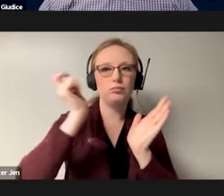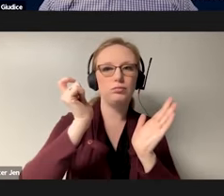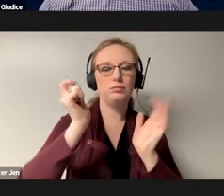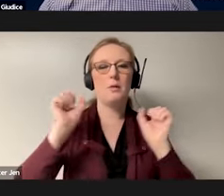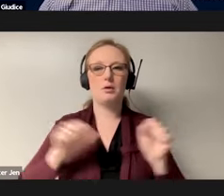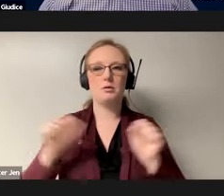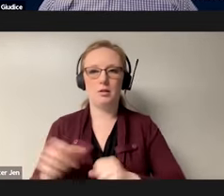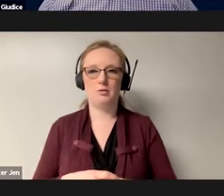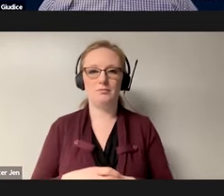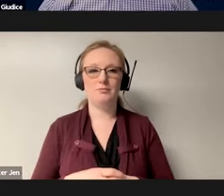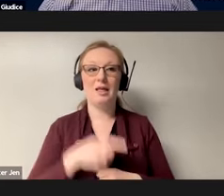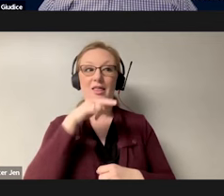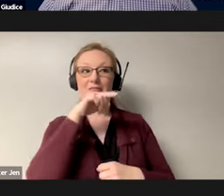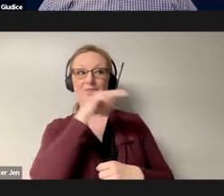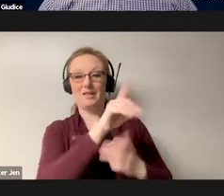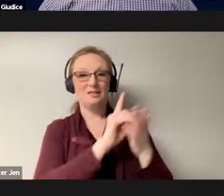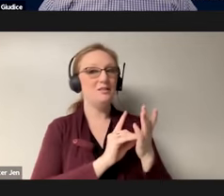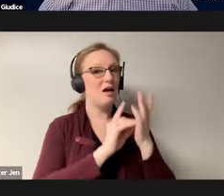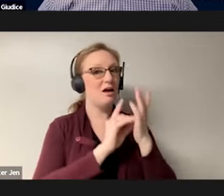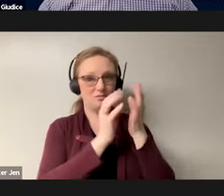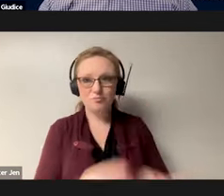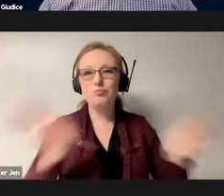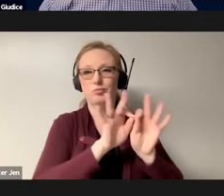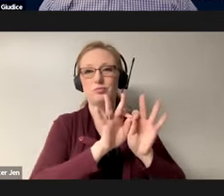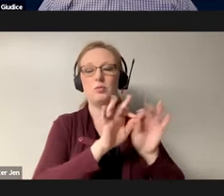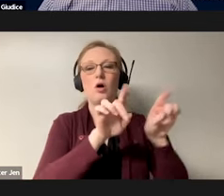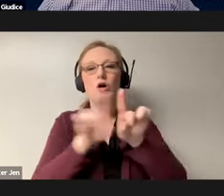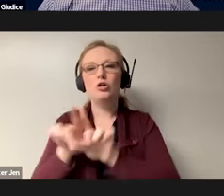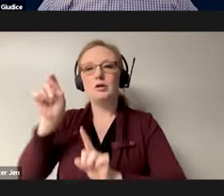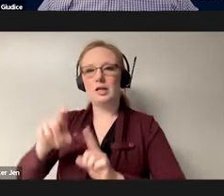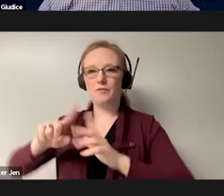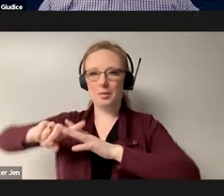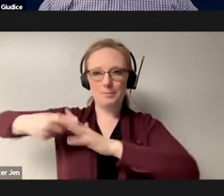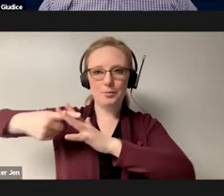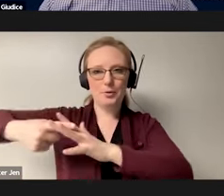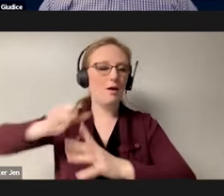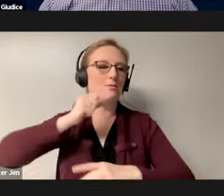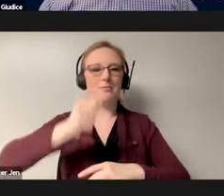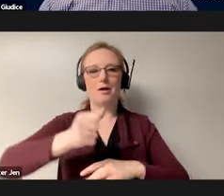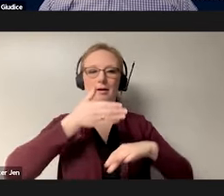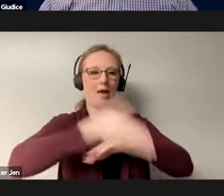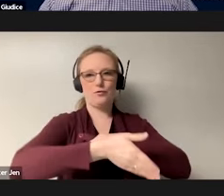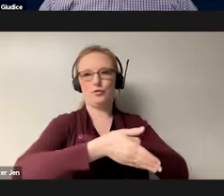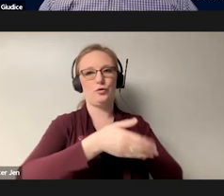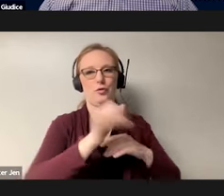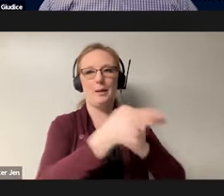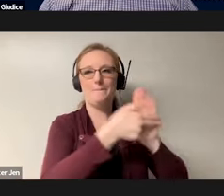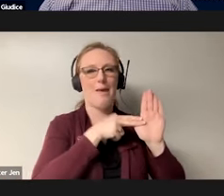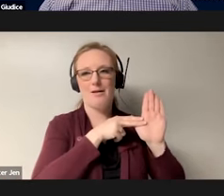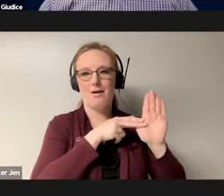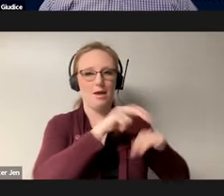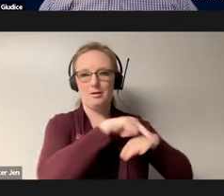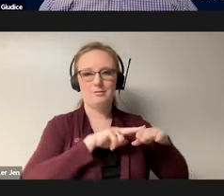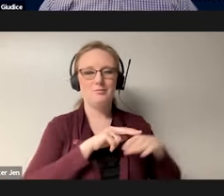inclusive design, I think, is critically important, but it also needs to be done from the onset instead of a post-hoc band-aid. A lot of times, people try to make things